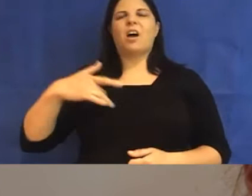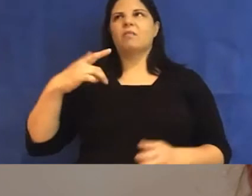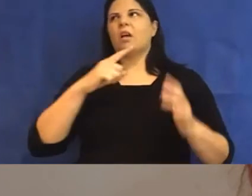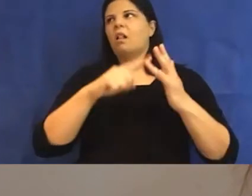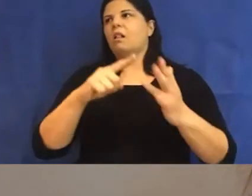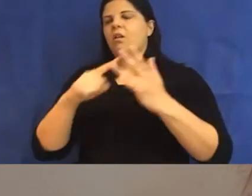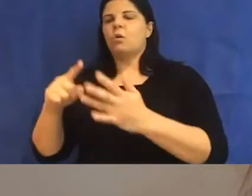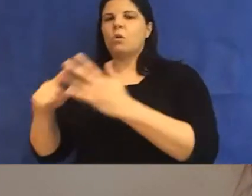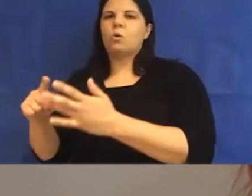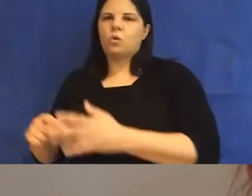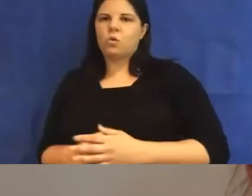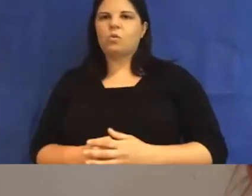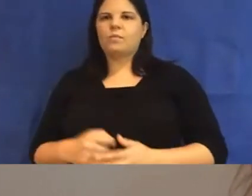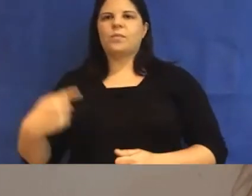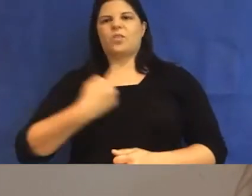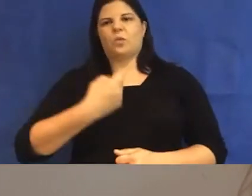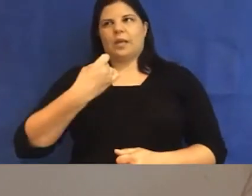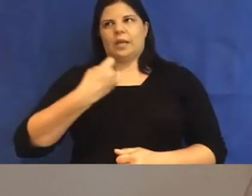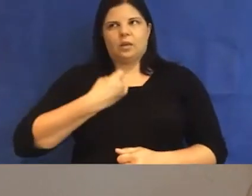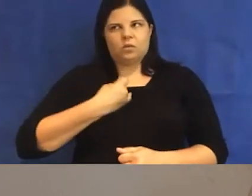We've been guilty like that, in private.